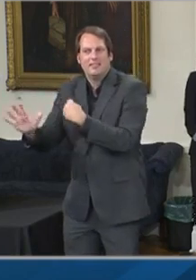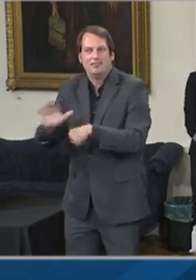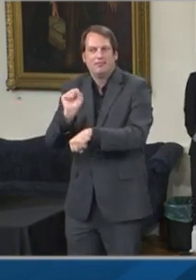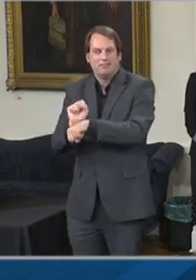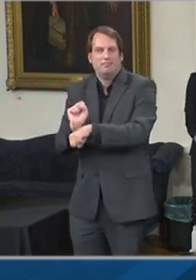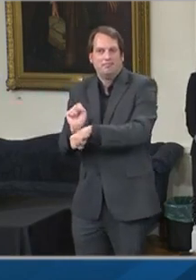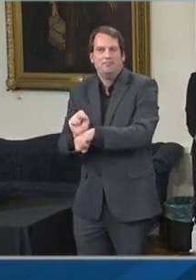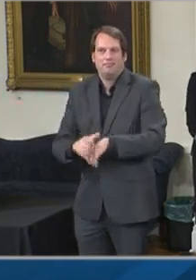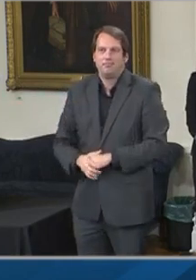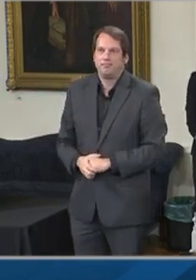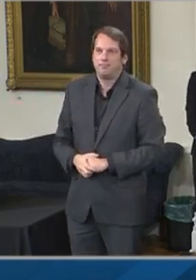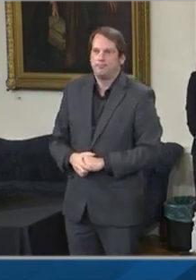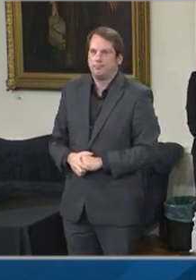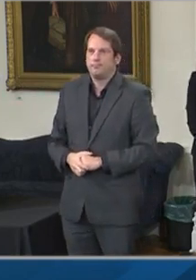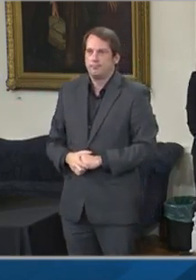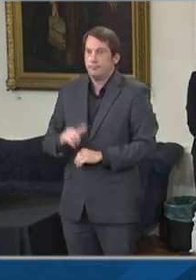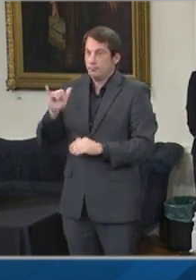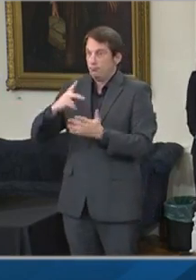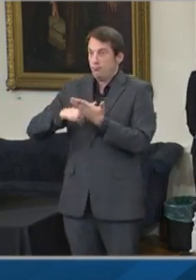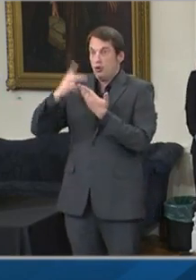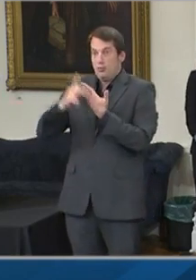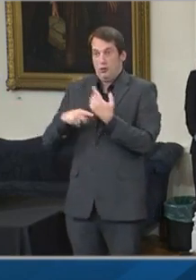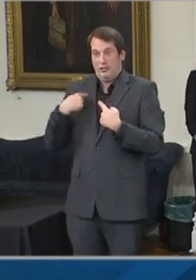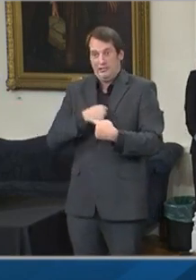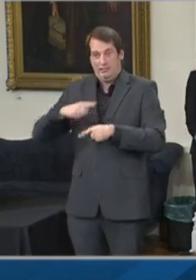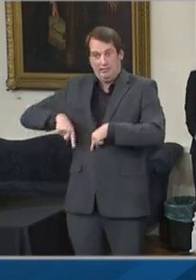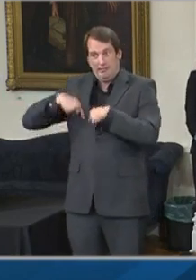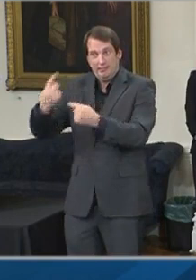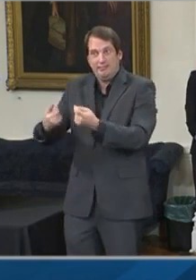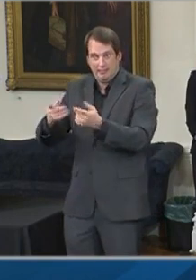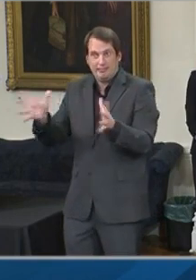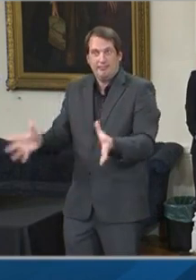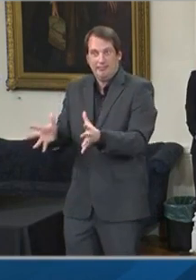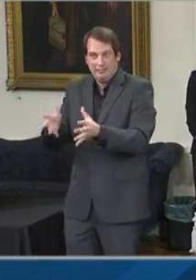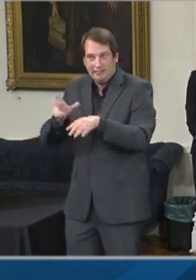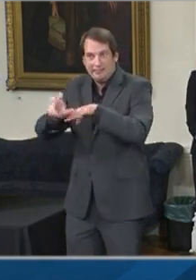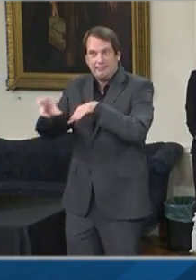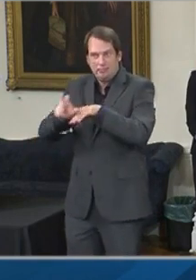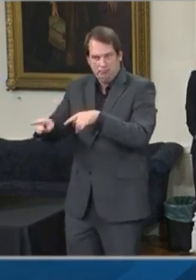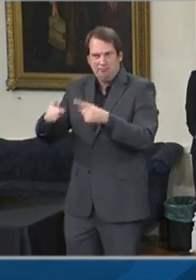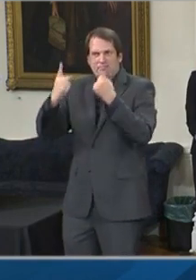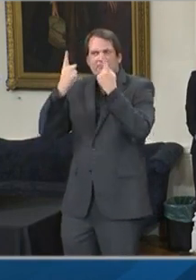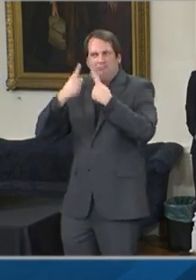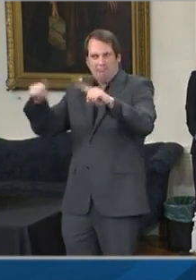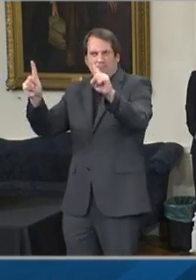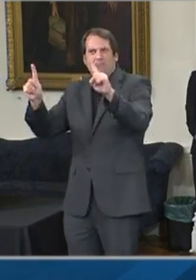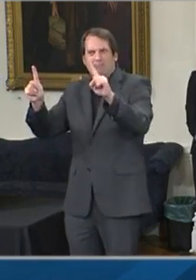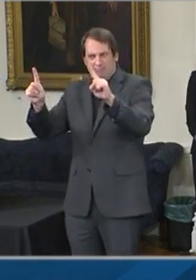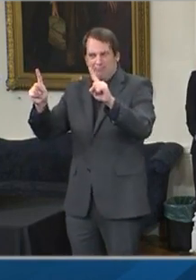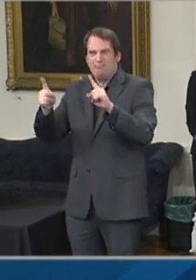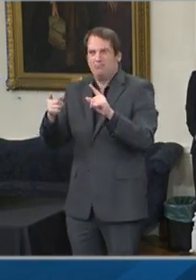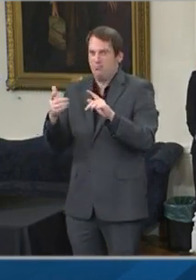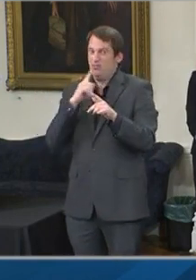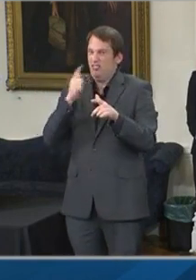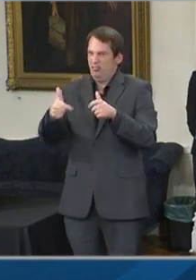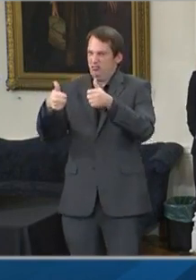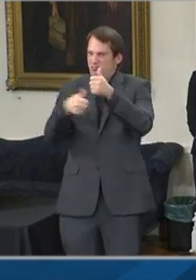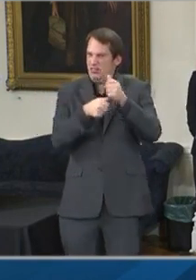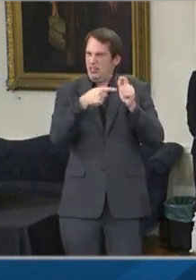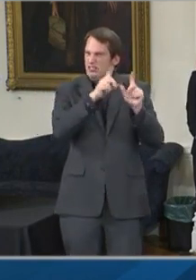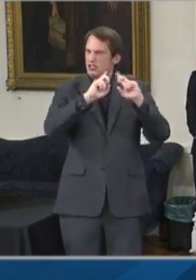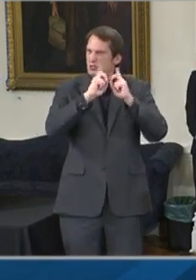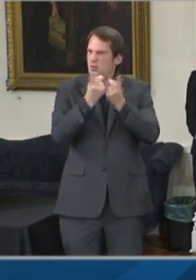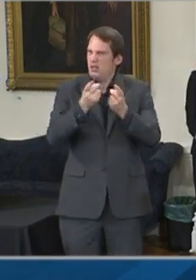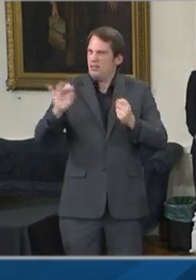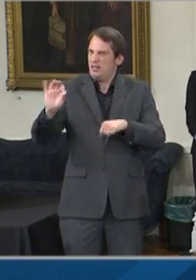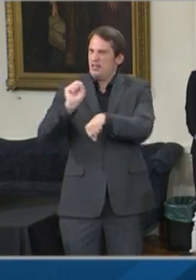program, administered by the Maryland Department of Labor, has already helped small businesses with an average of